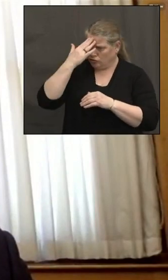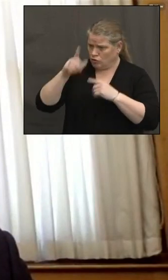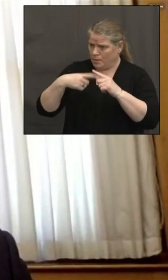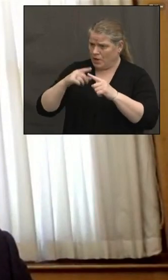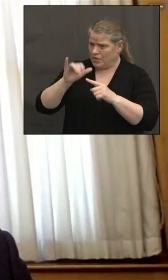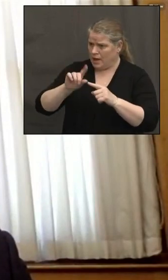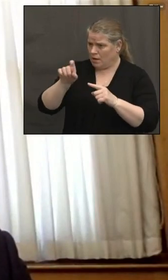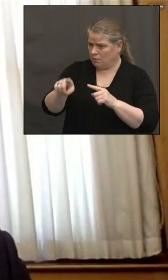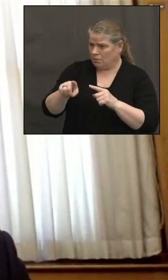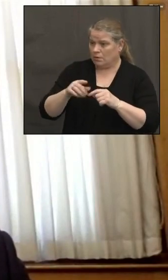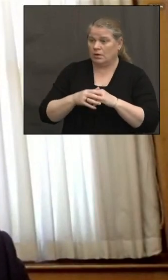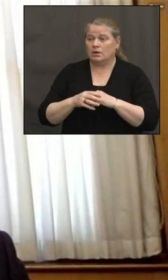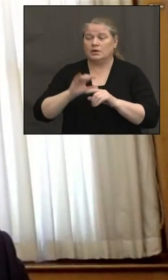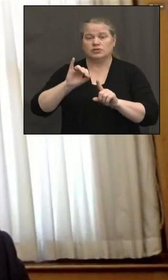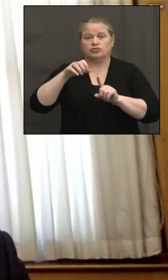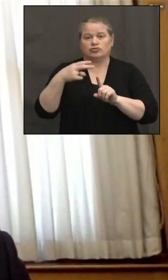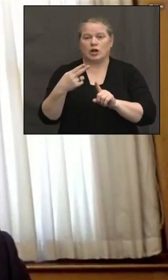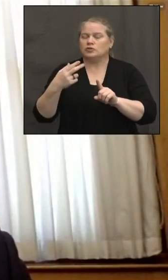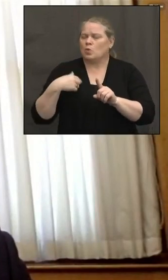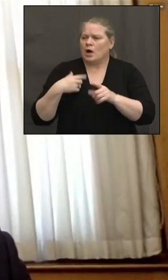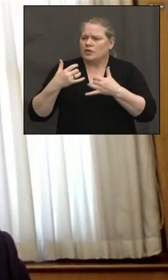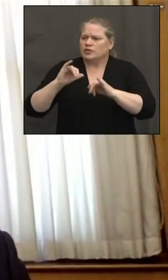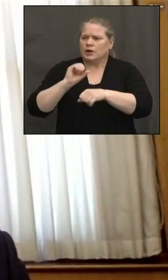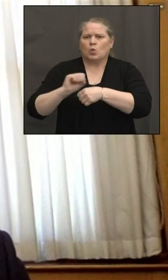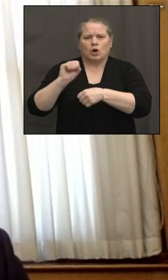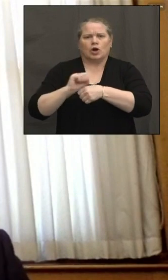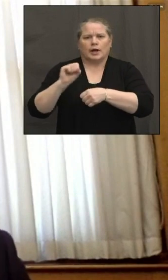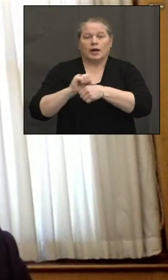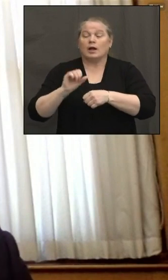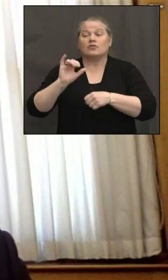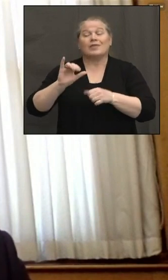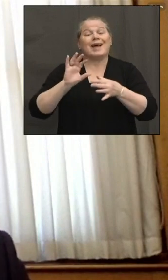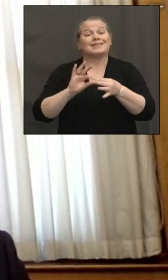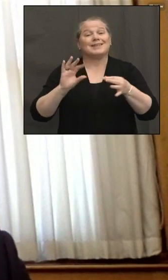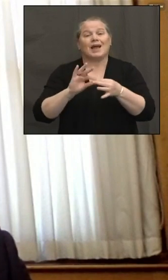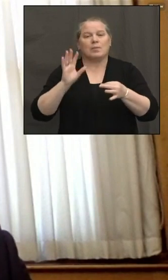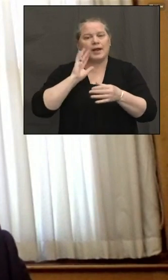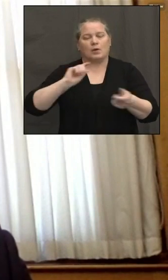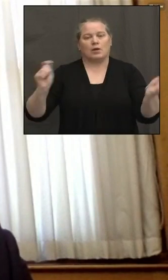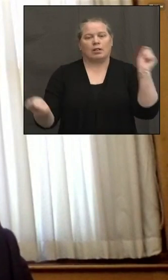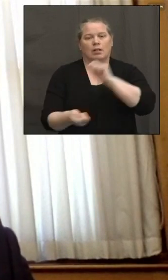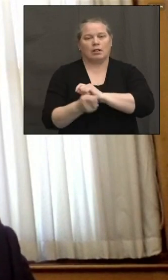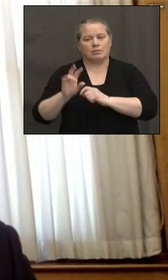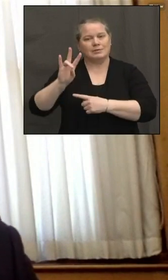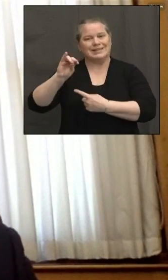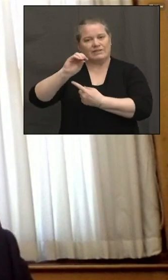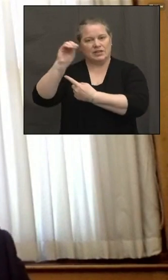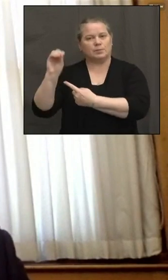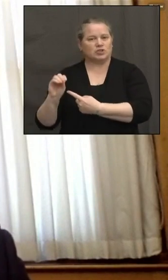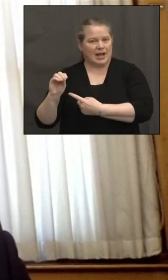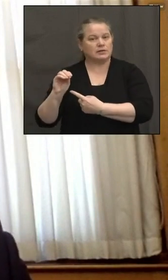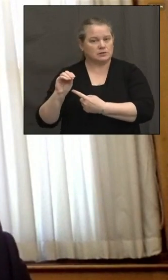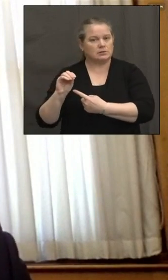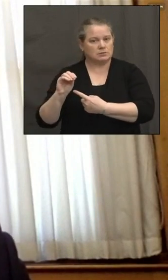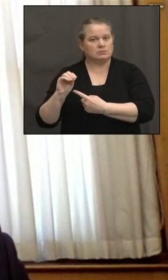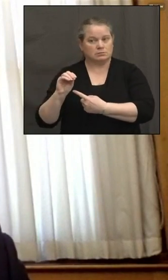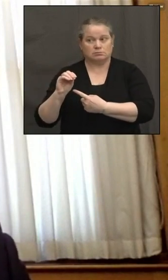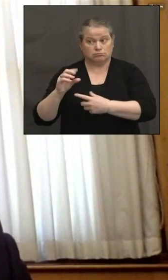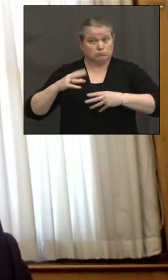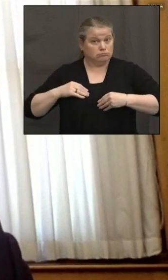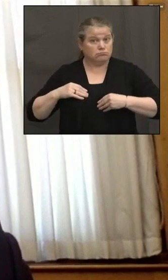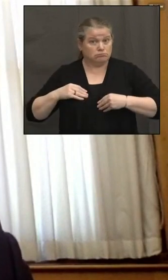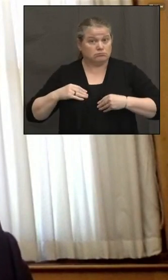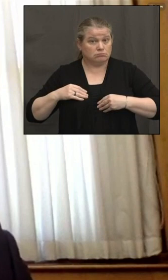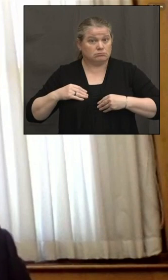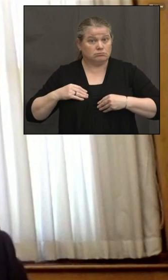turn the statement around. think over 70% uptake when first offered is a good first step.